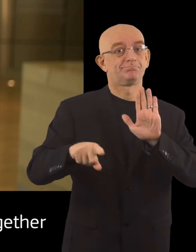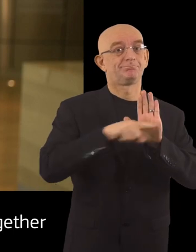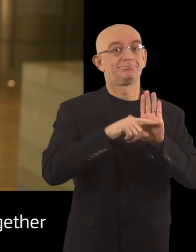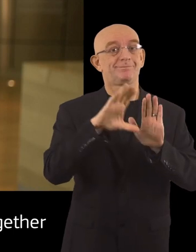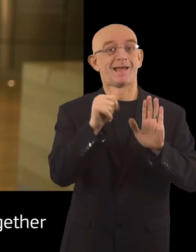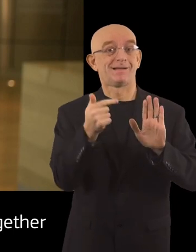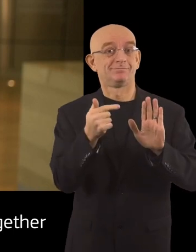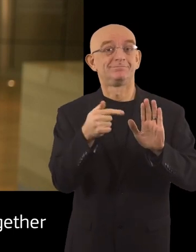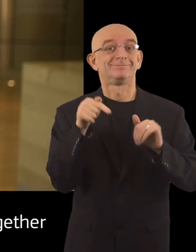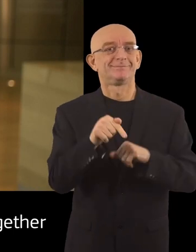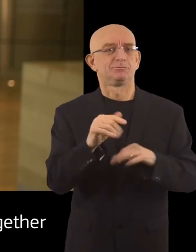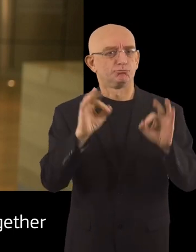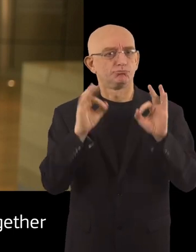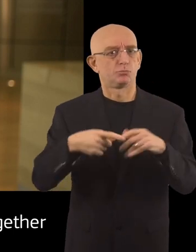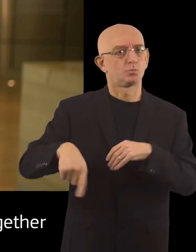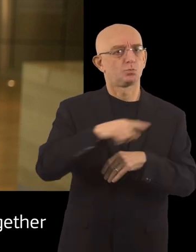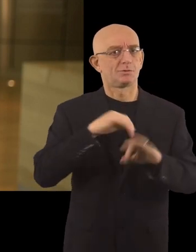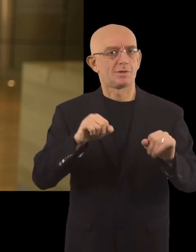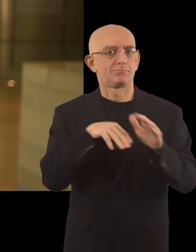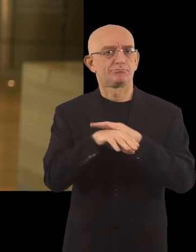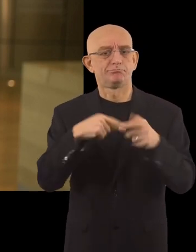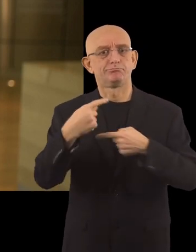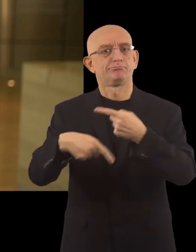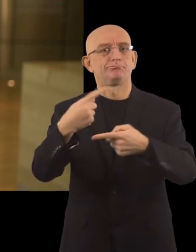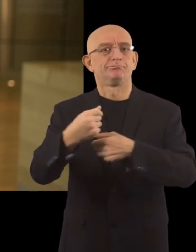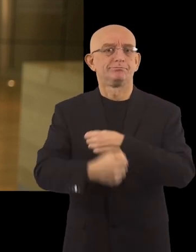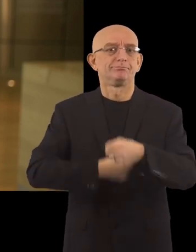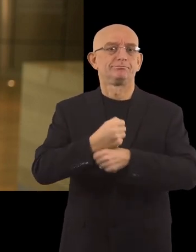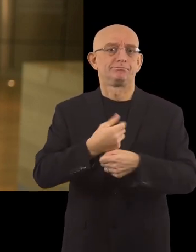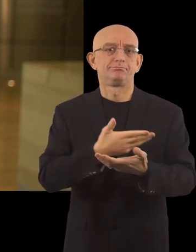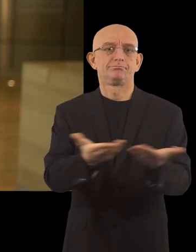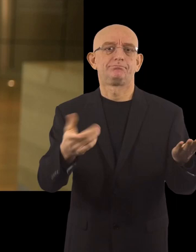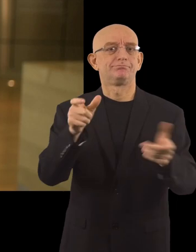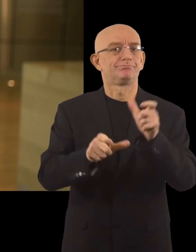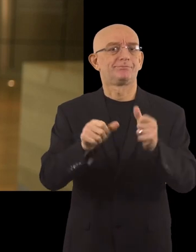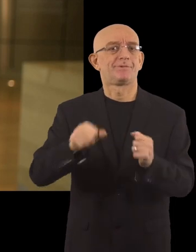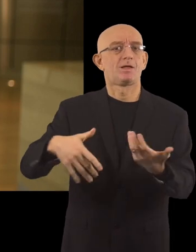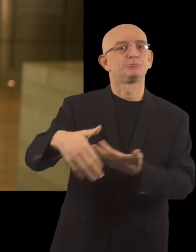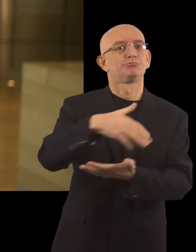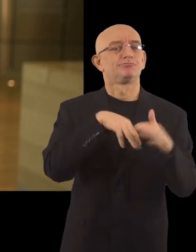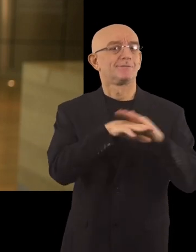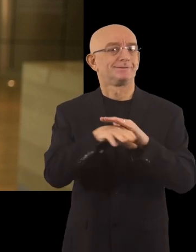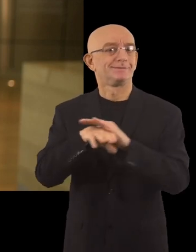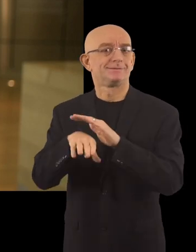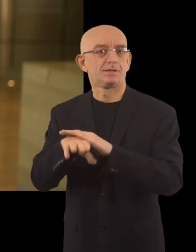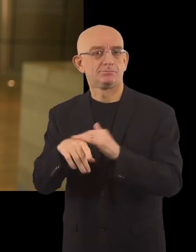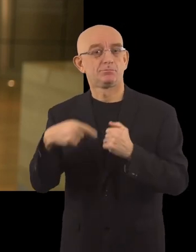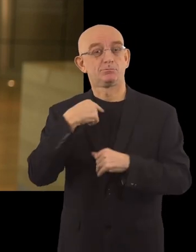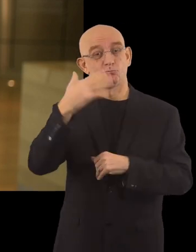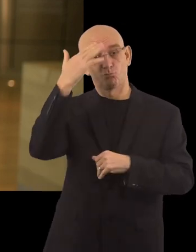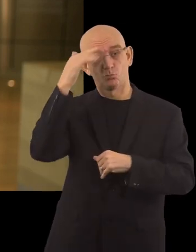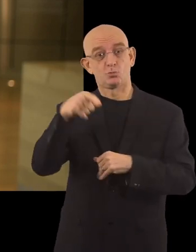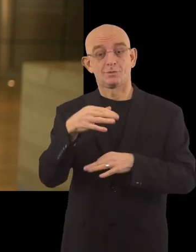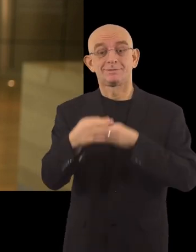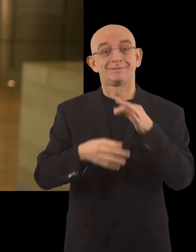And I hope that we will continue to work together in the years to come for a more accessible society. I